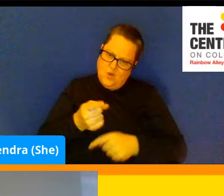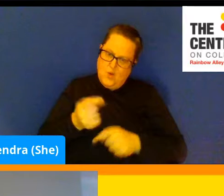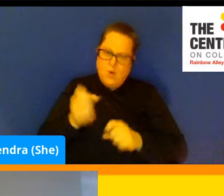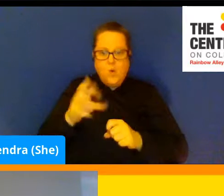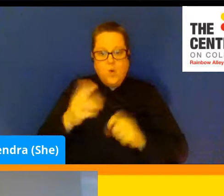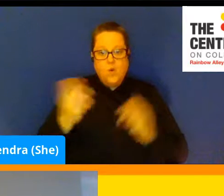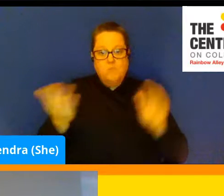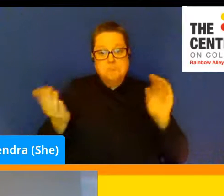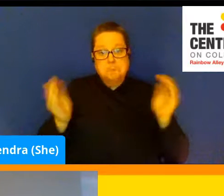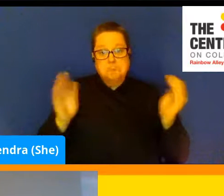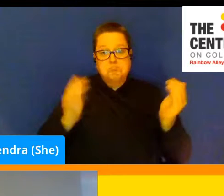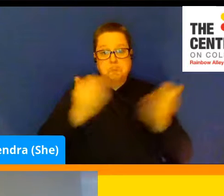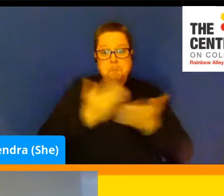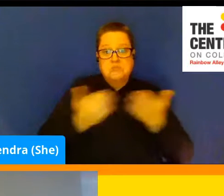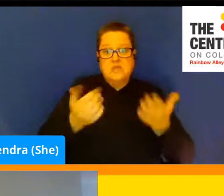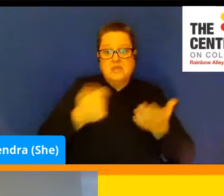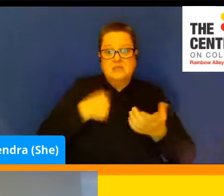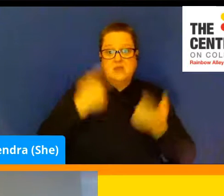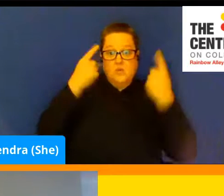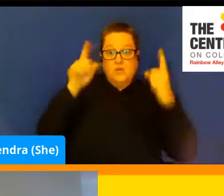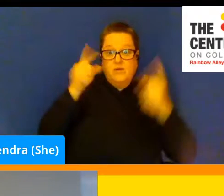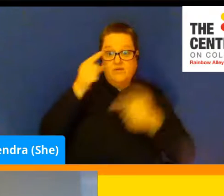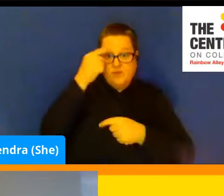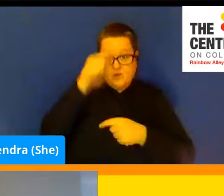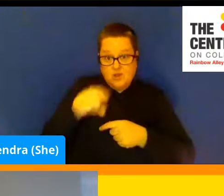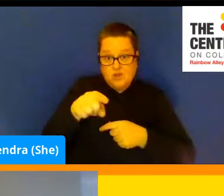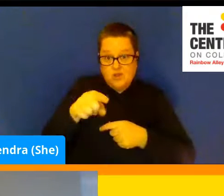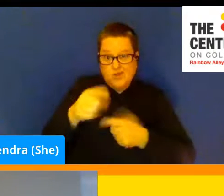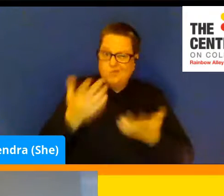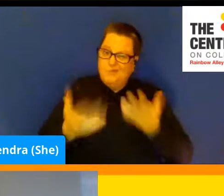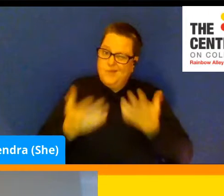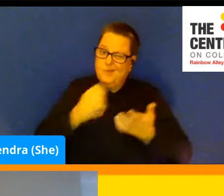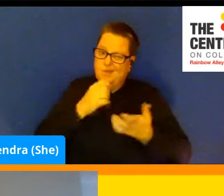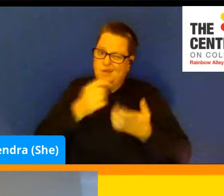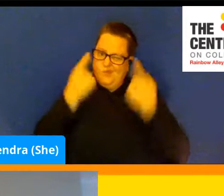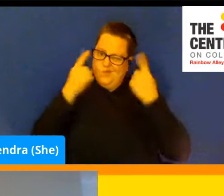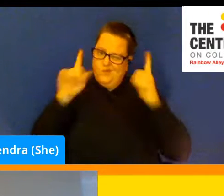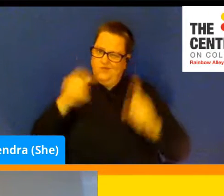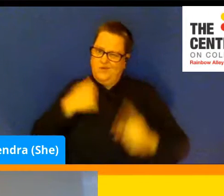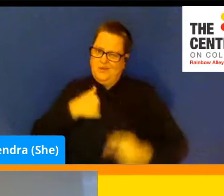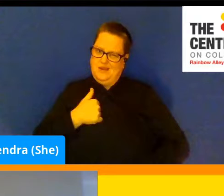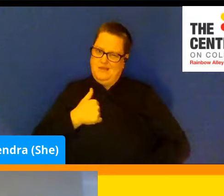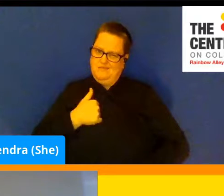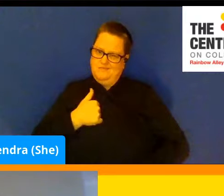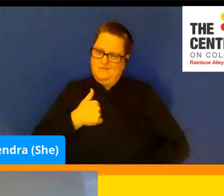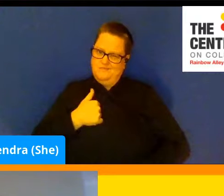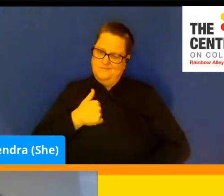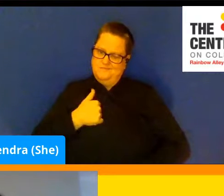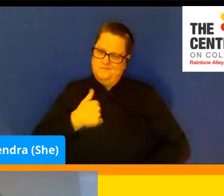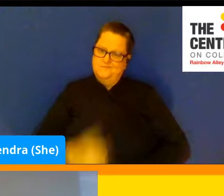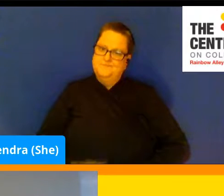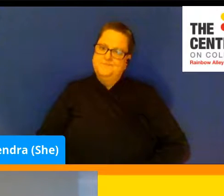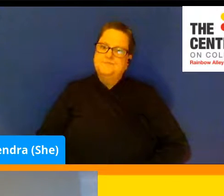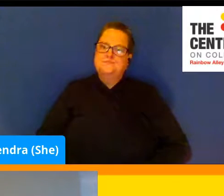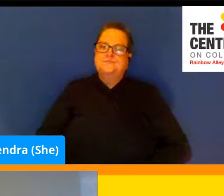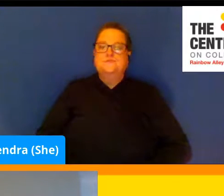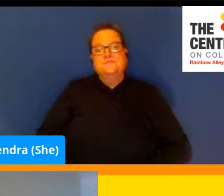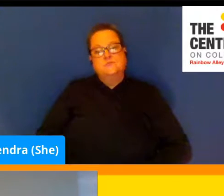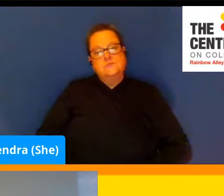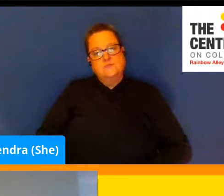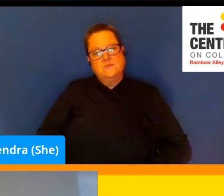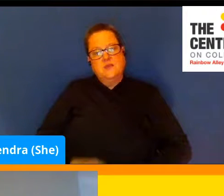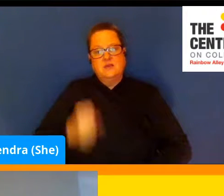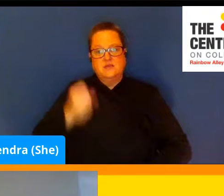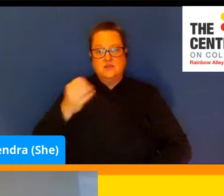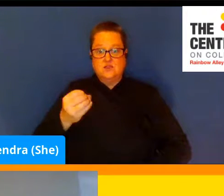things that work for you might not work as well for me. And so when you hear